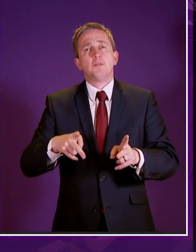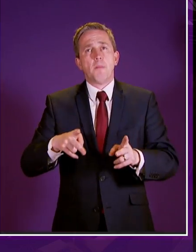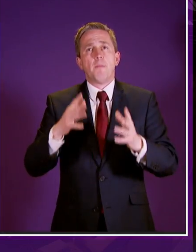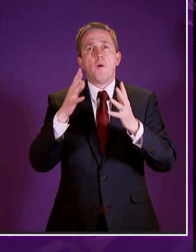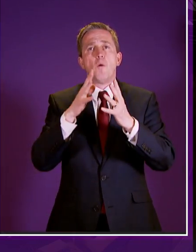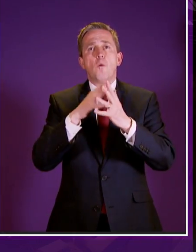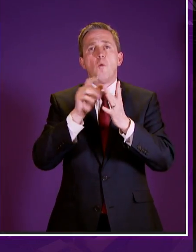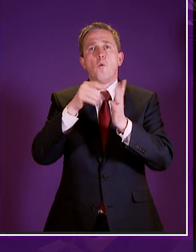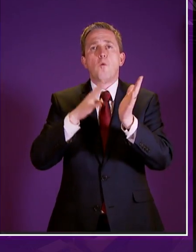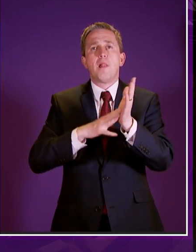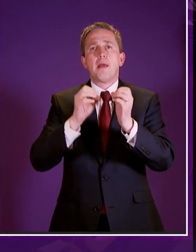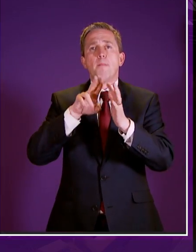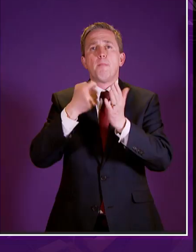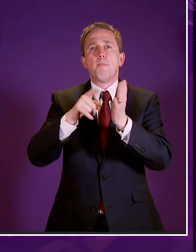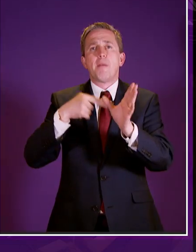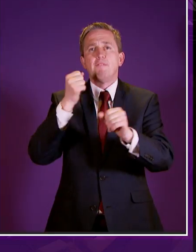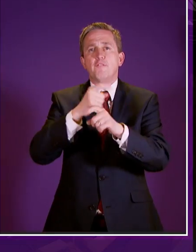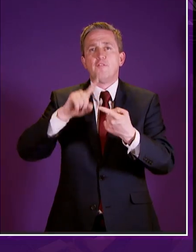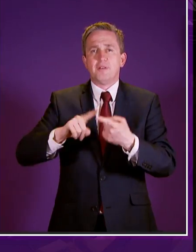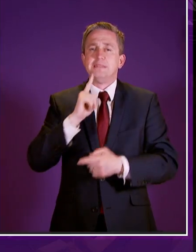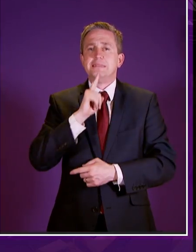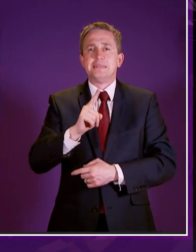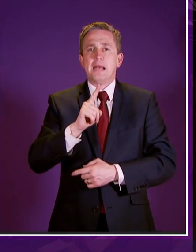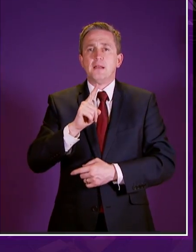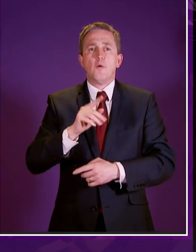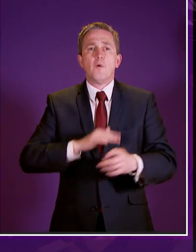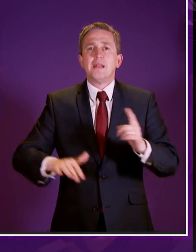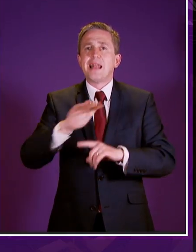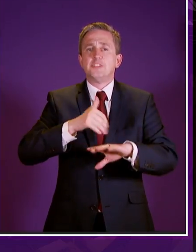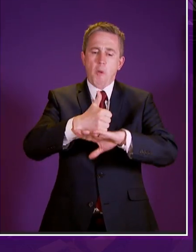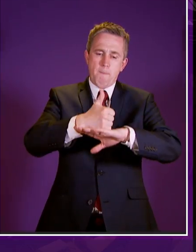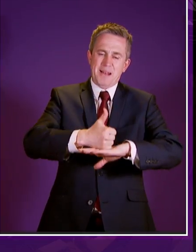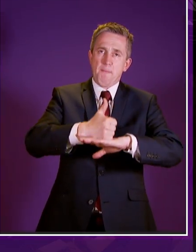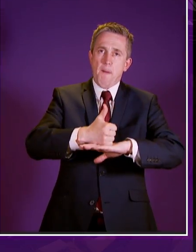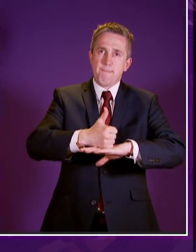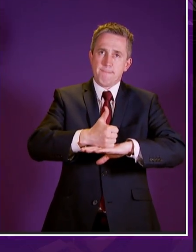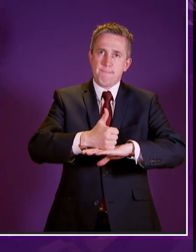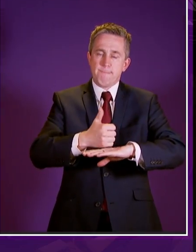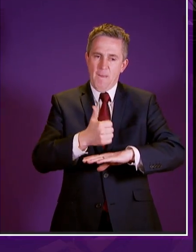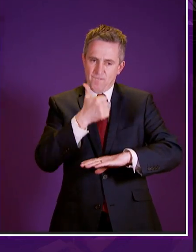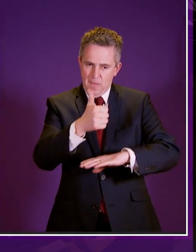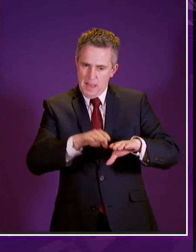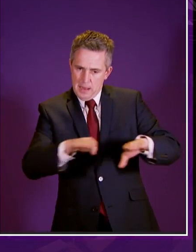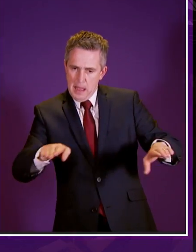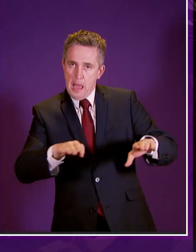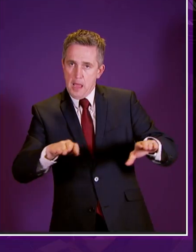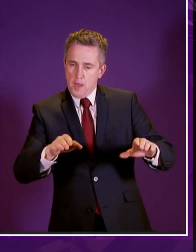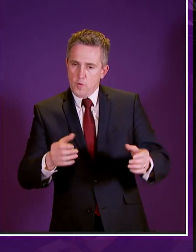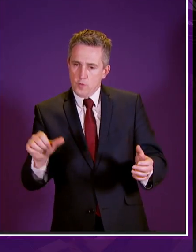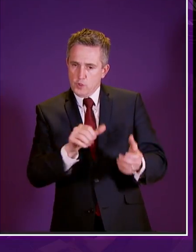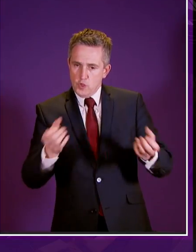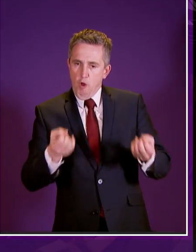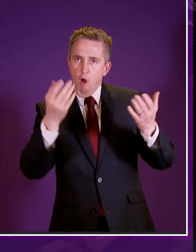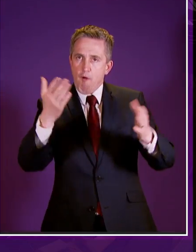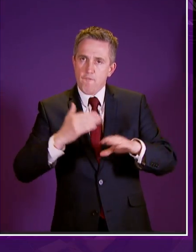know them william beverage said in establishing a national minimum we should leave room and encouragement for each individual to provide more